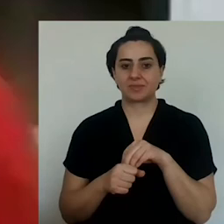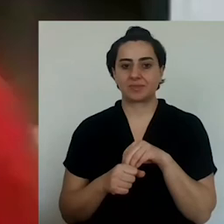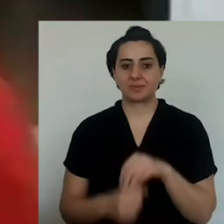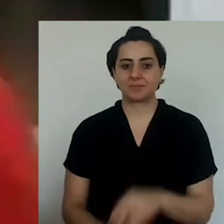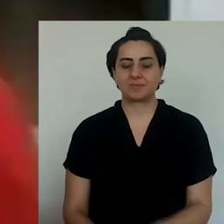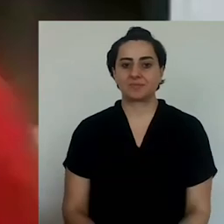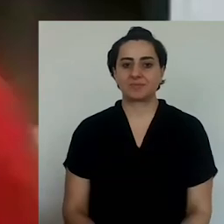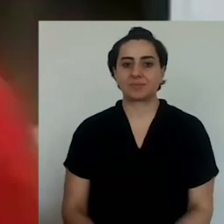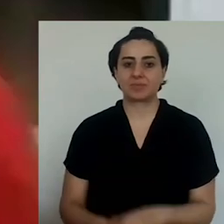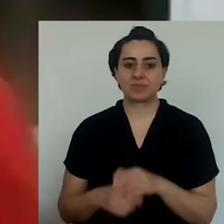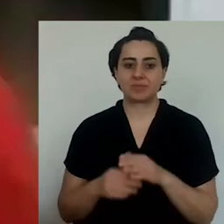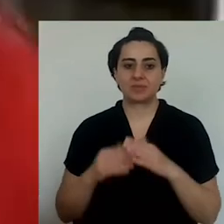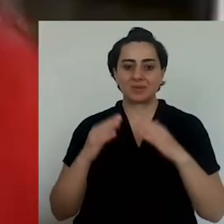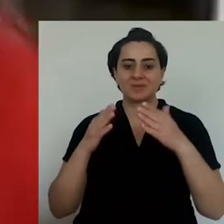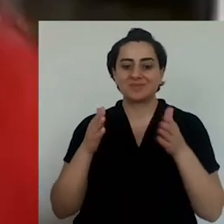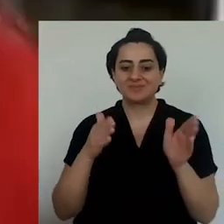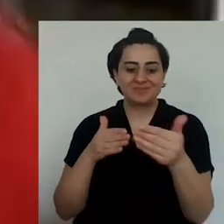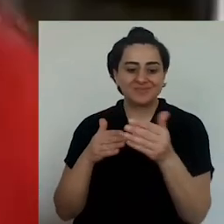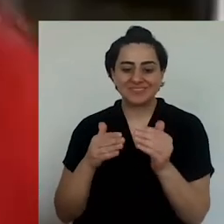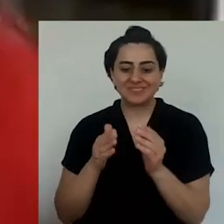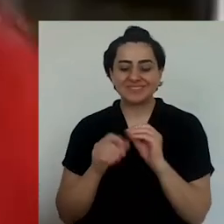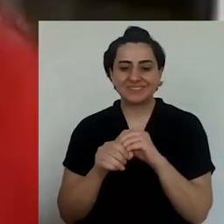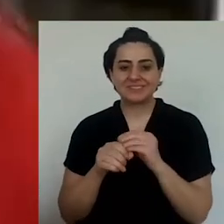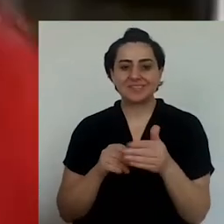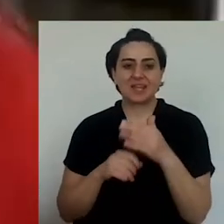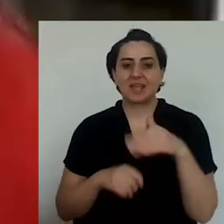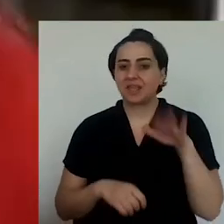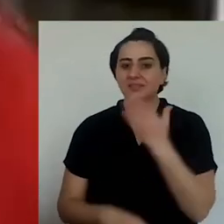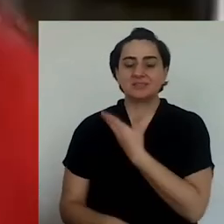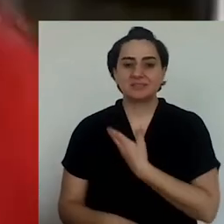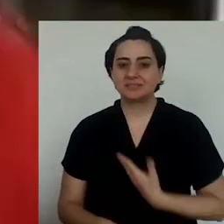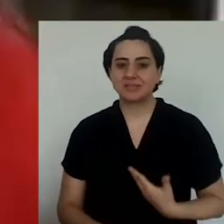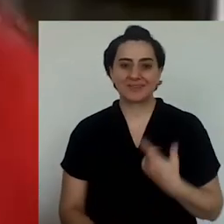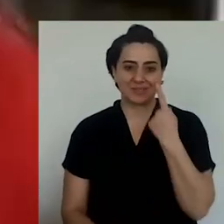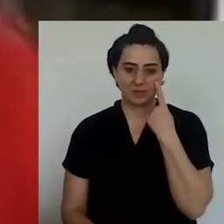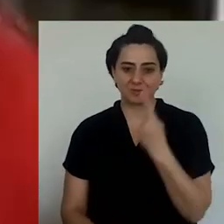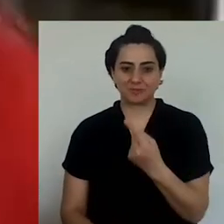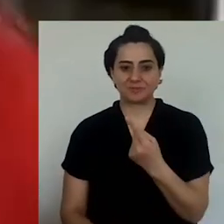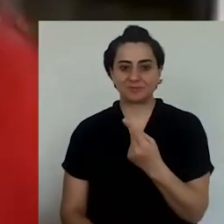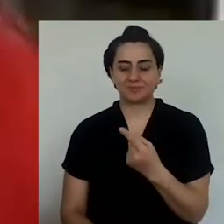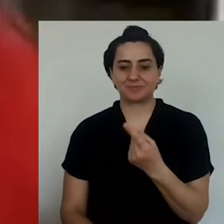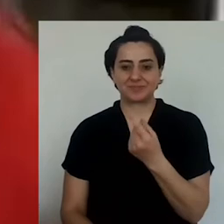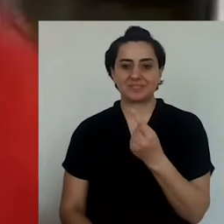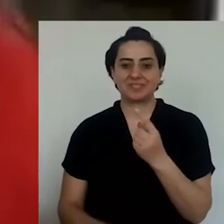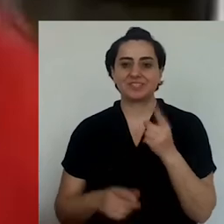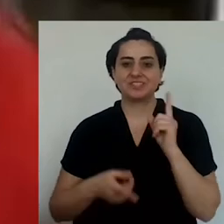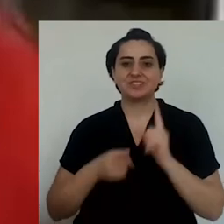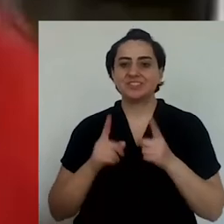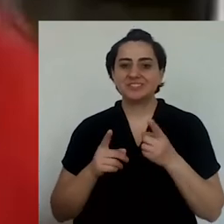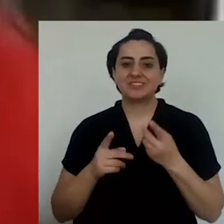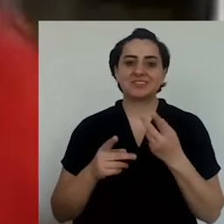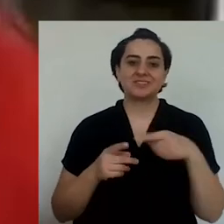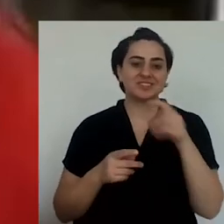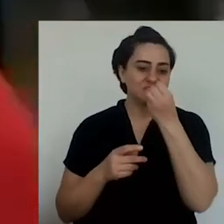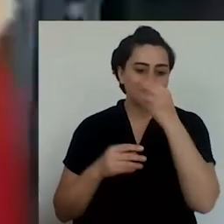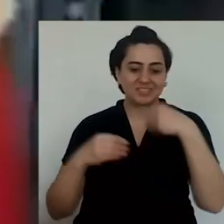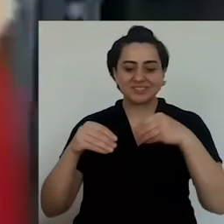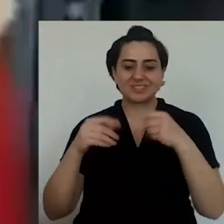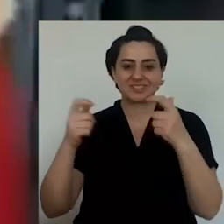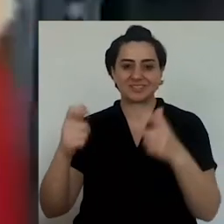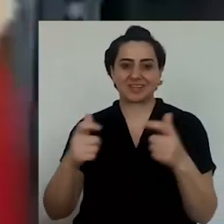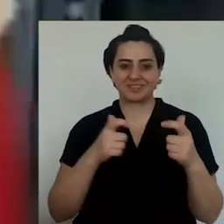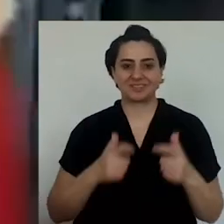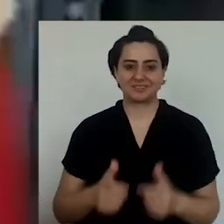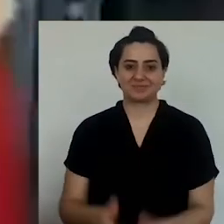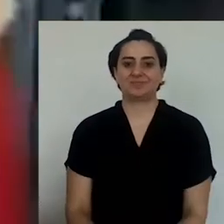Also for something we called radica. That is radico. In our